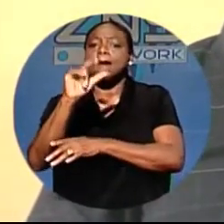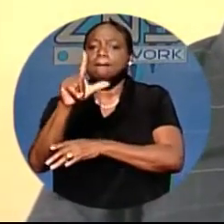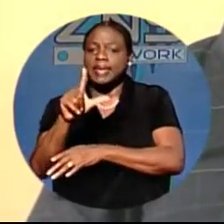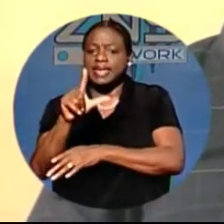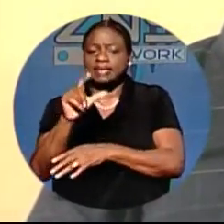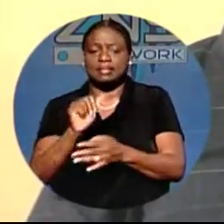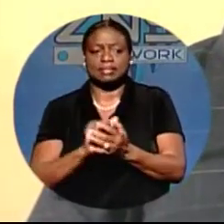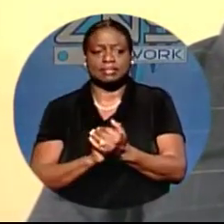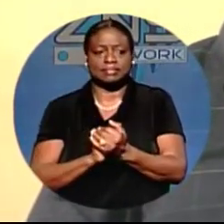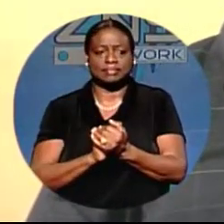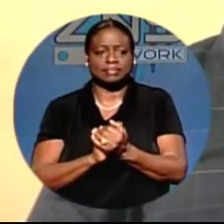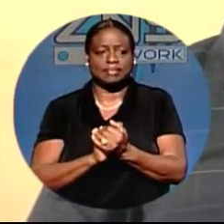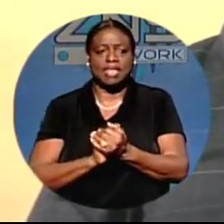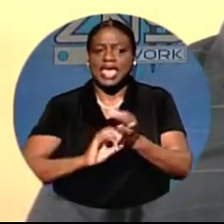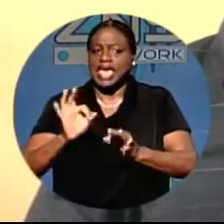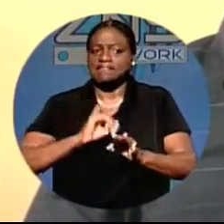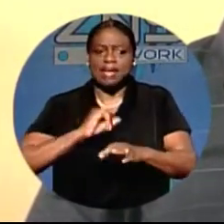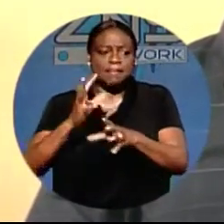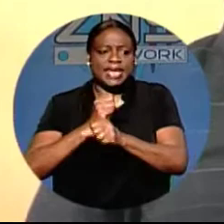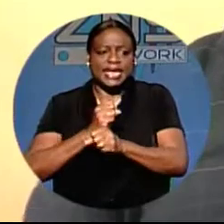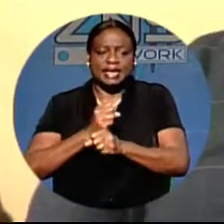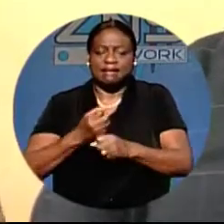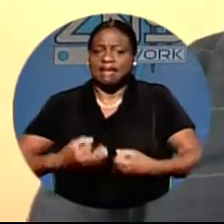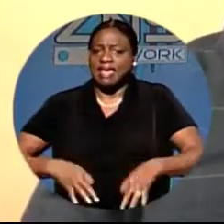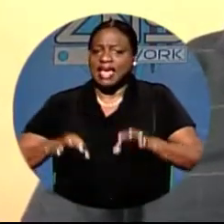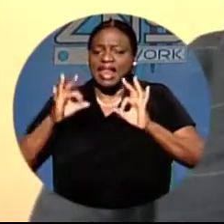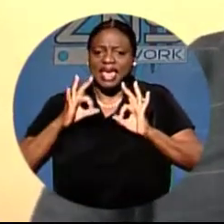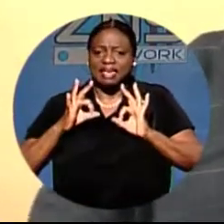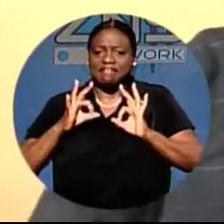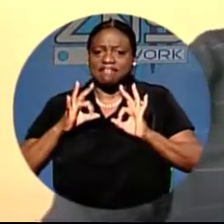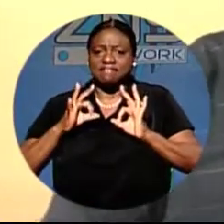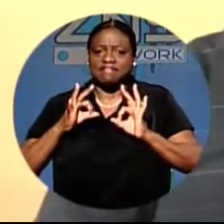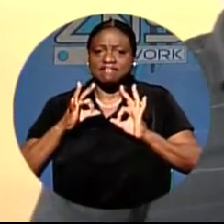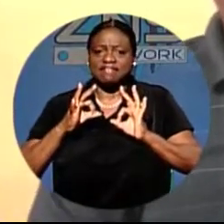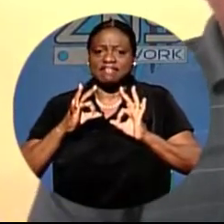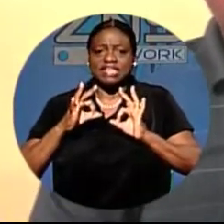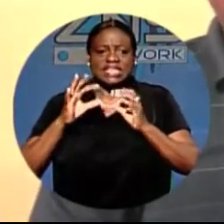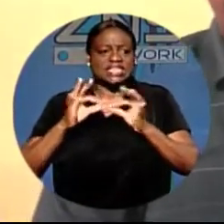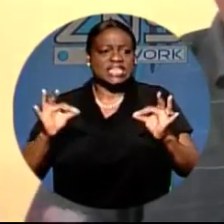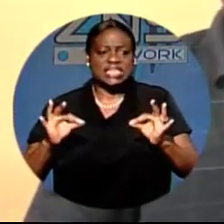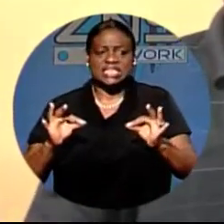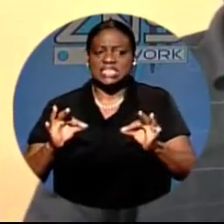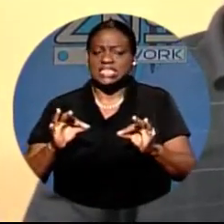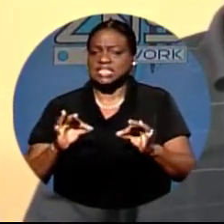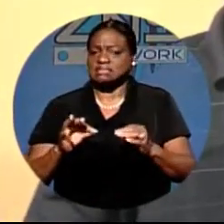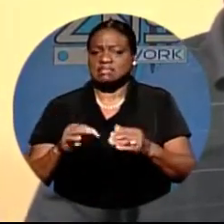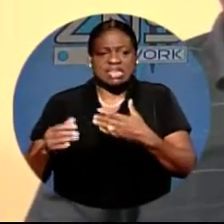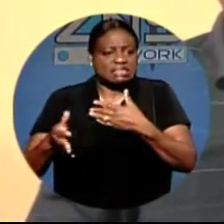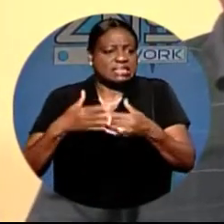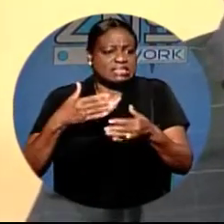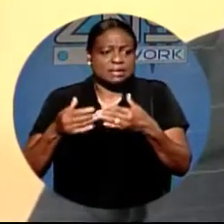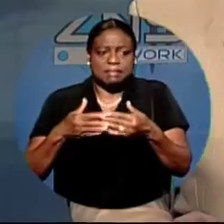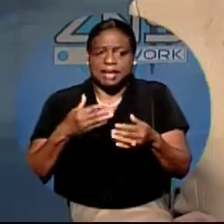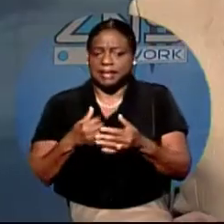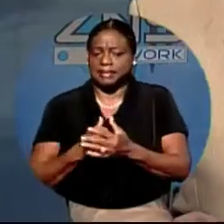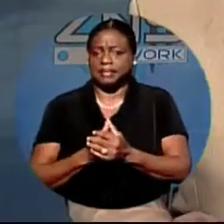If I'm getting a life sentence, I get a life for one, and I get a life for ten. So it doesn't really matter.